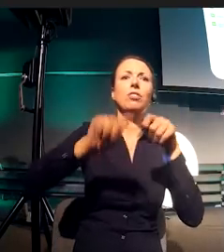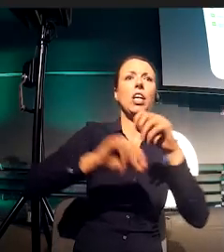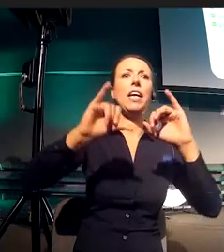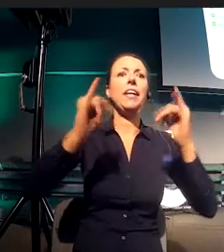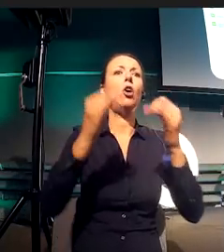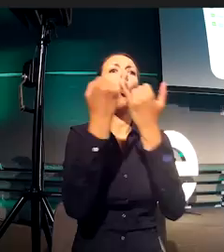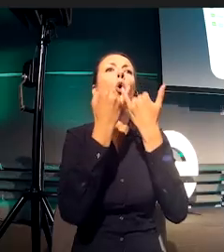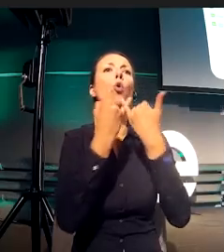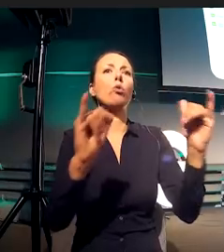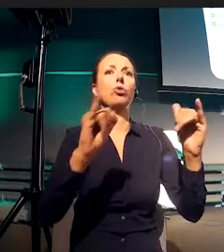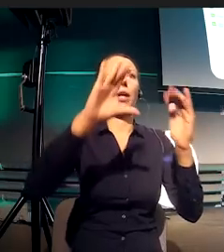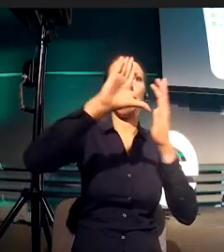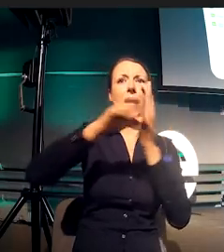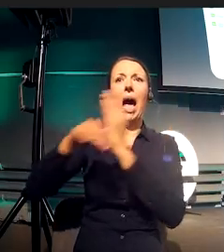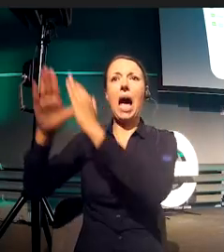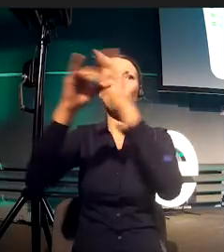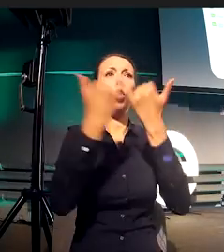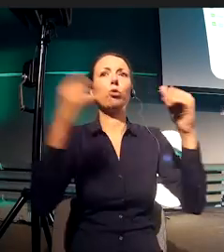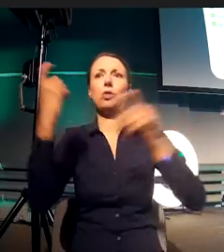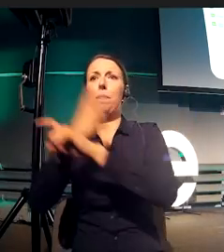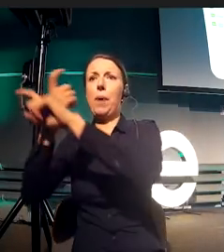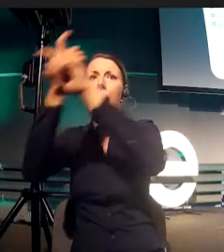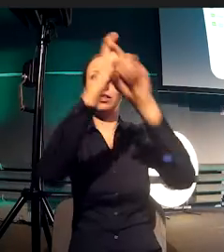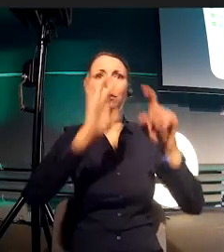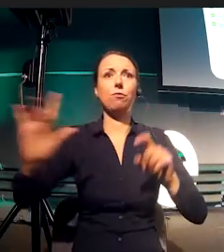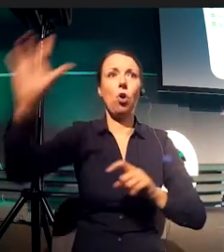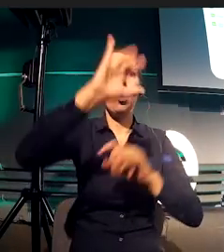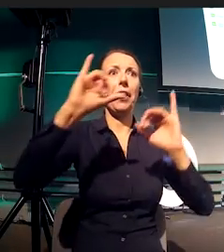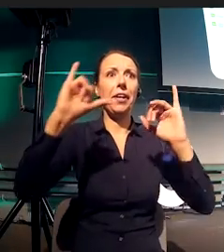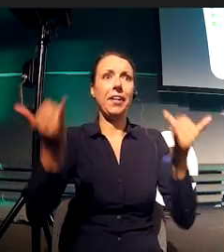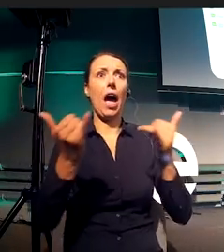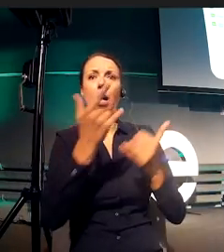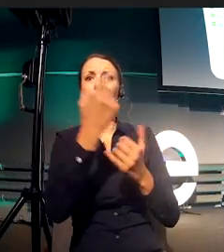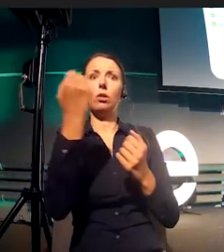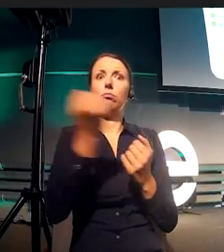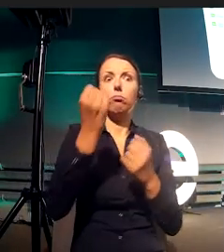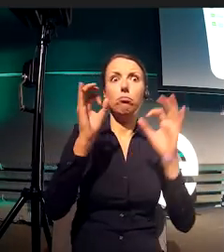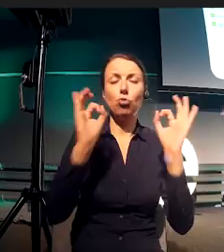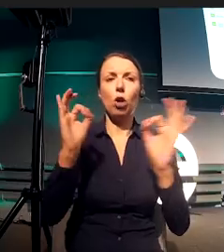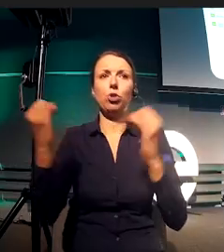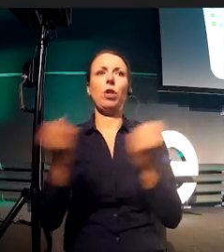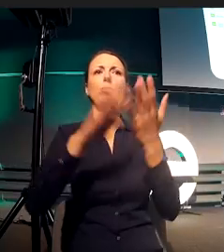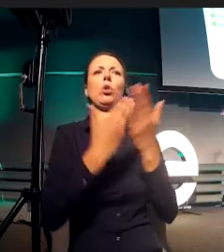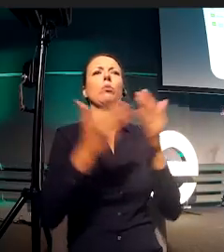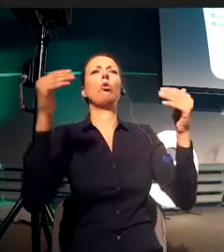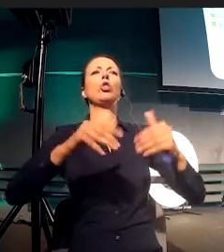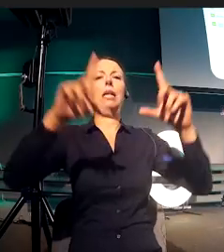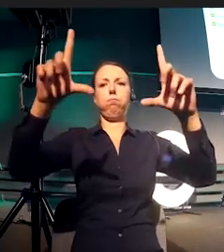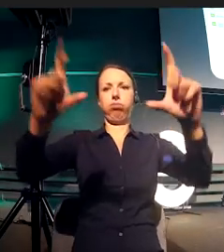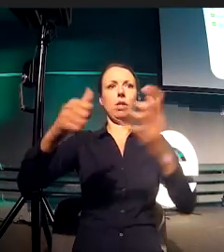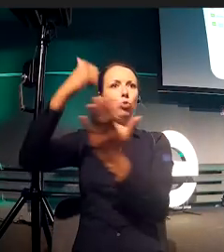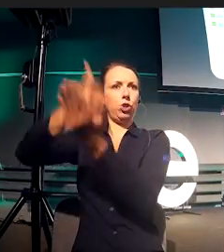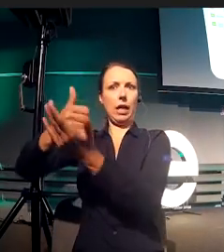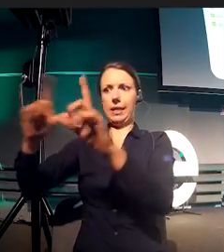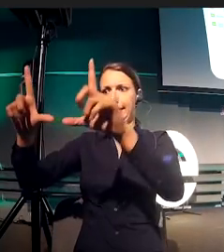we have a feature that lets people add a photo of the bus station to the app. So, we have a white one,